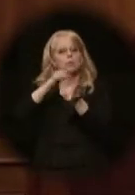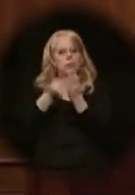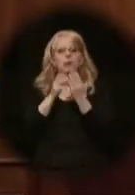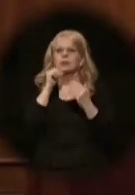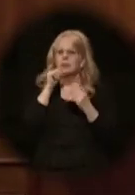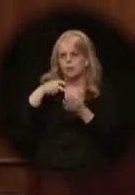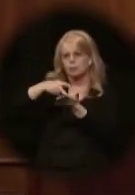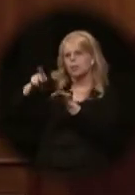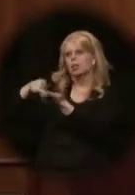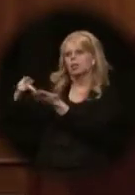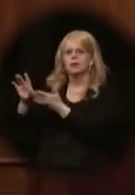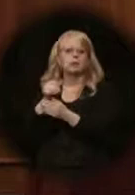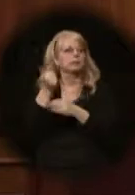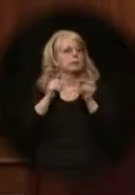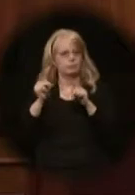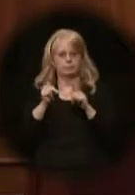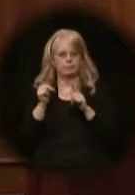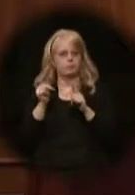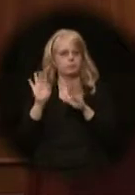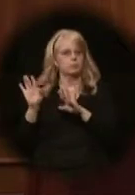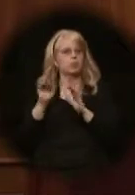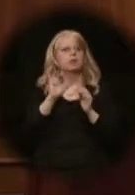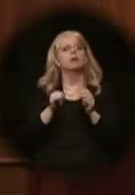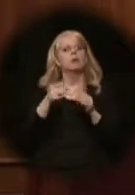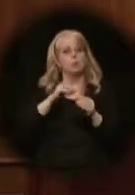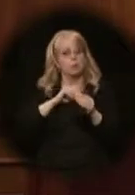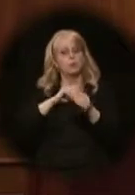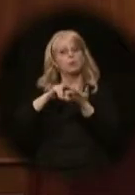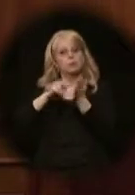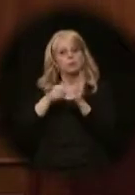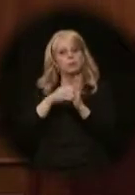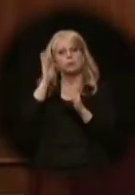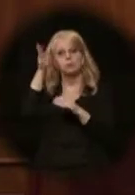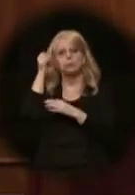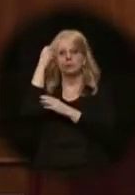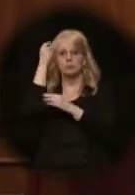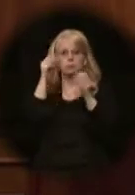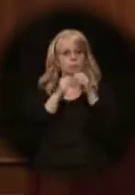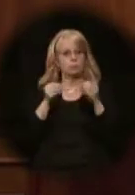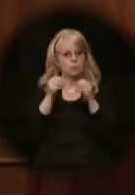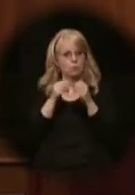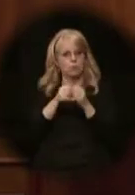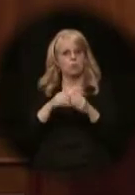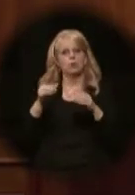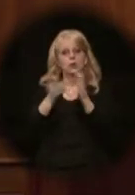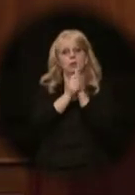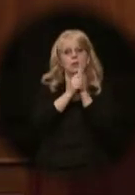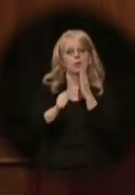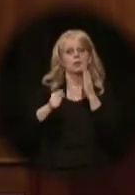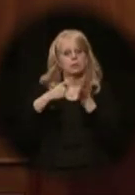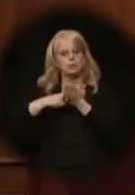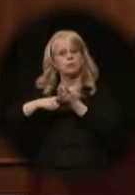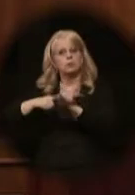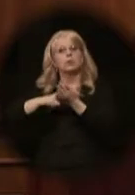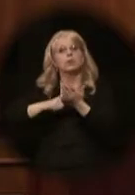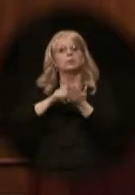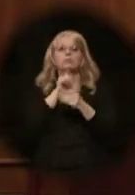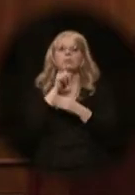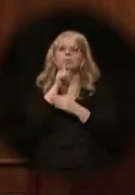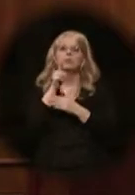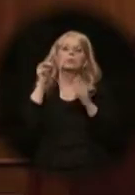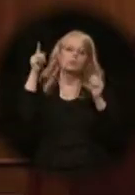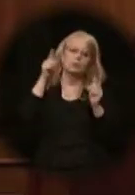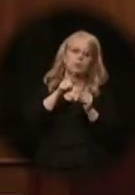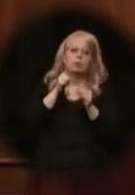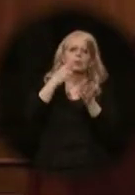paying them all to someone else. Ownership also means we will better understand and can more effectively negotiate and ensure the lowest